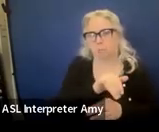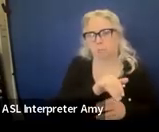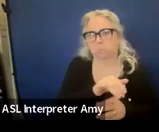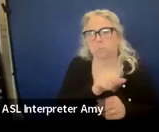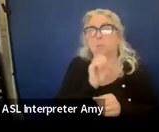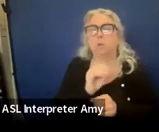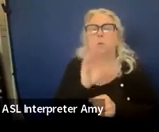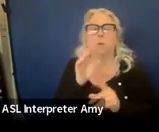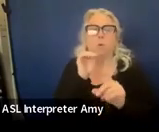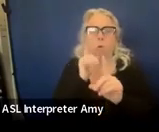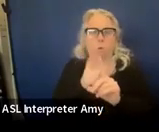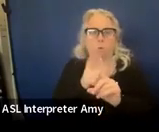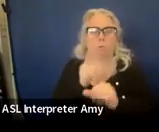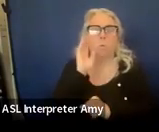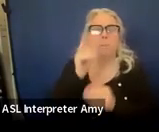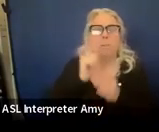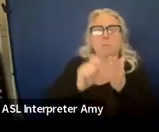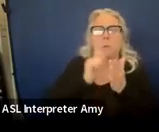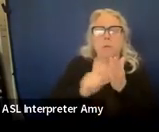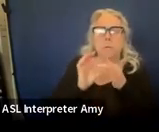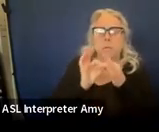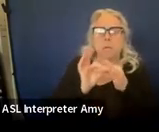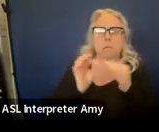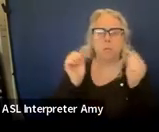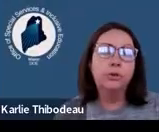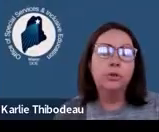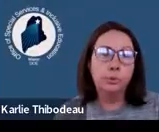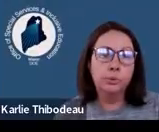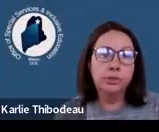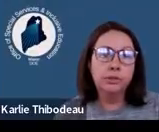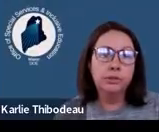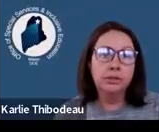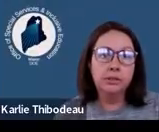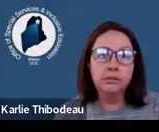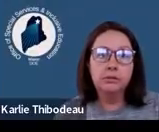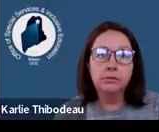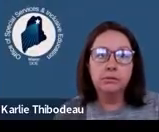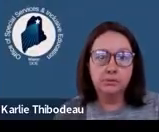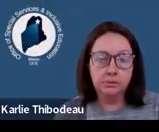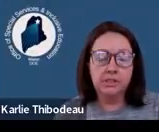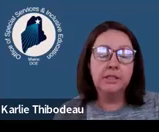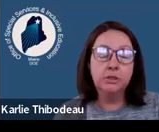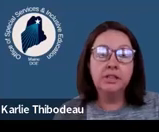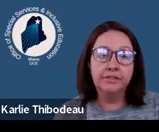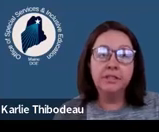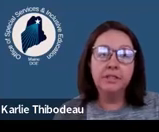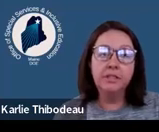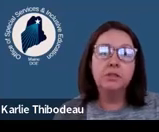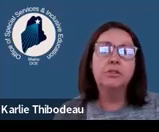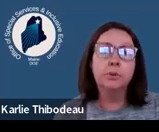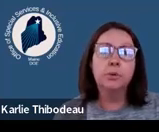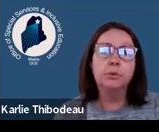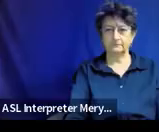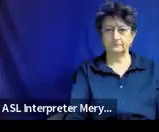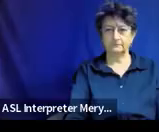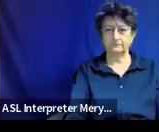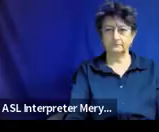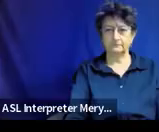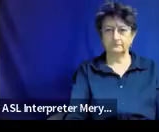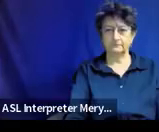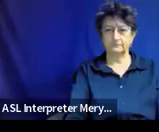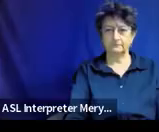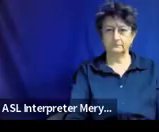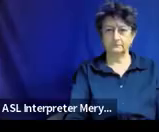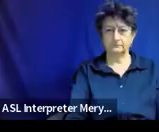so your goals would be written around those skill deficits from those